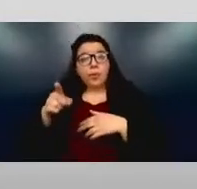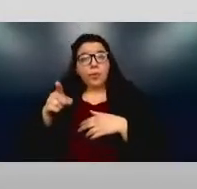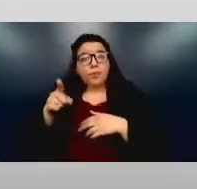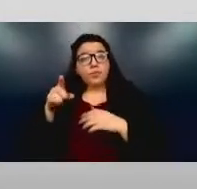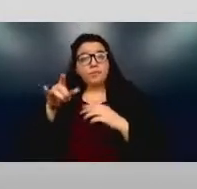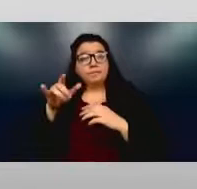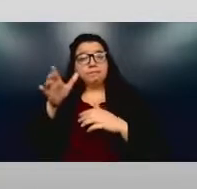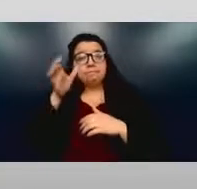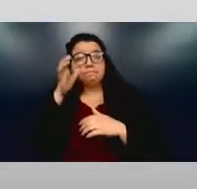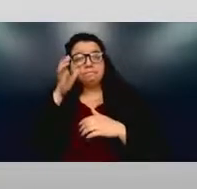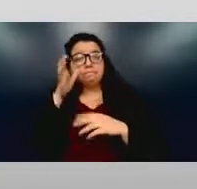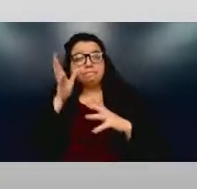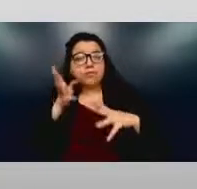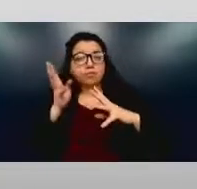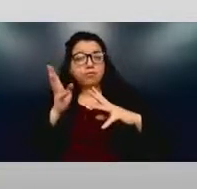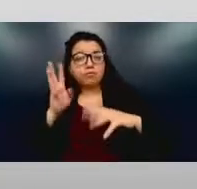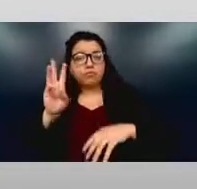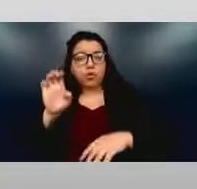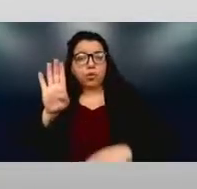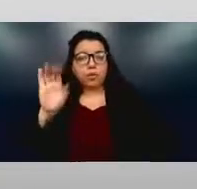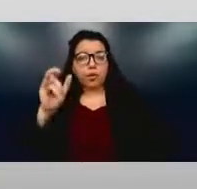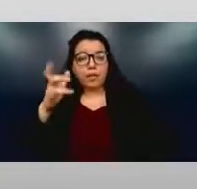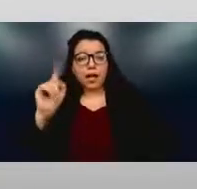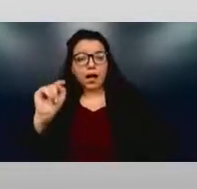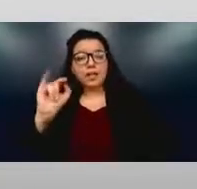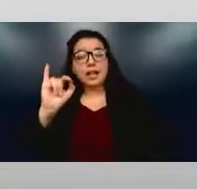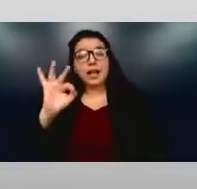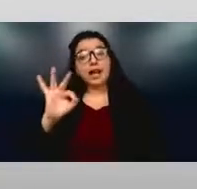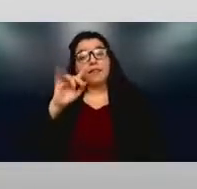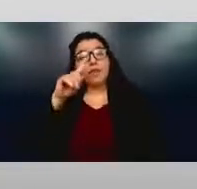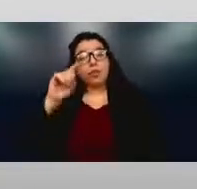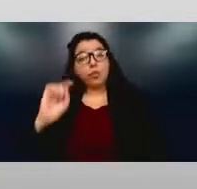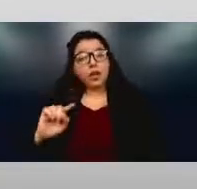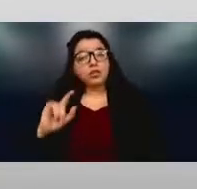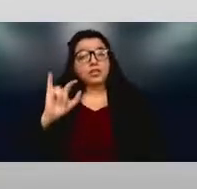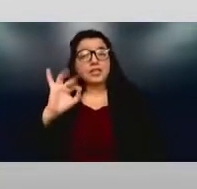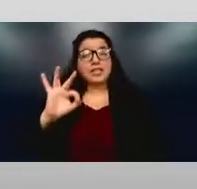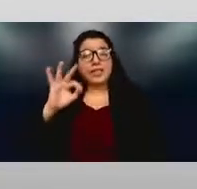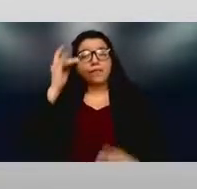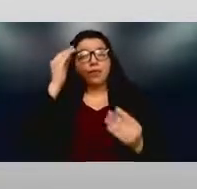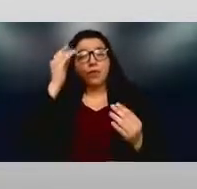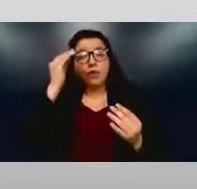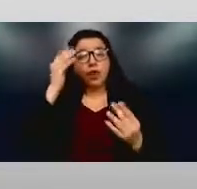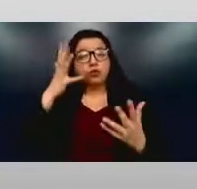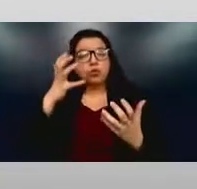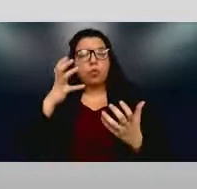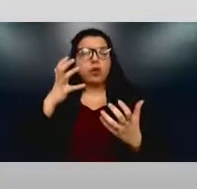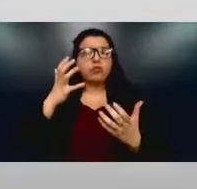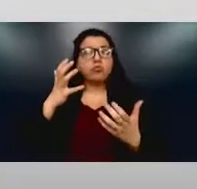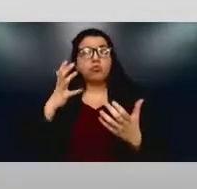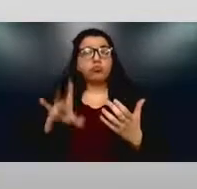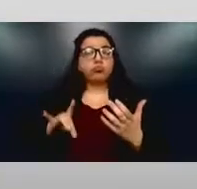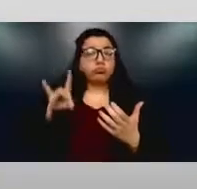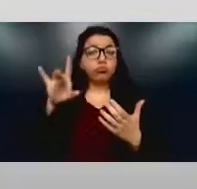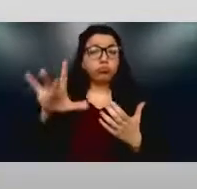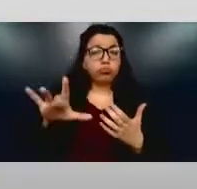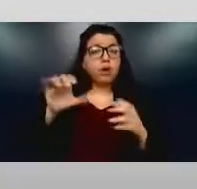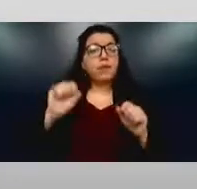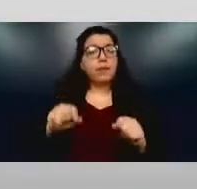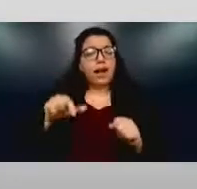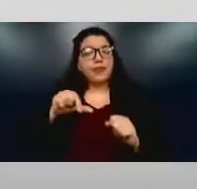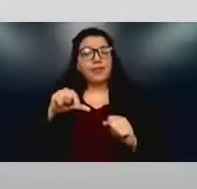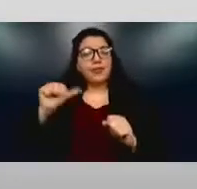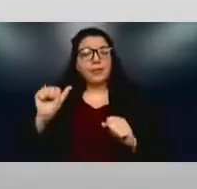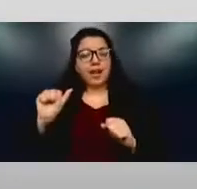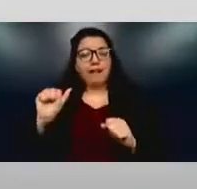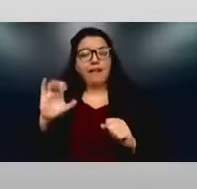if you have questions or thoughts that you'd like to share, please put them in the Q&A chat. We're going to